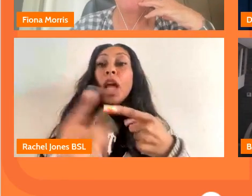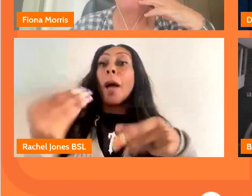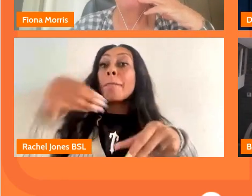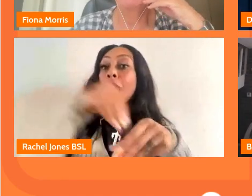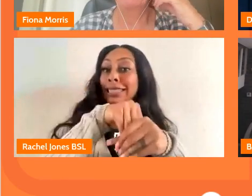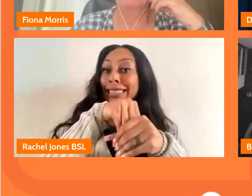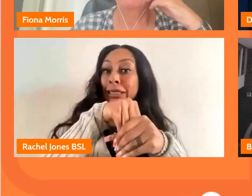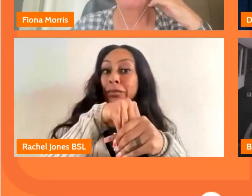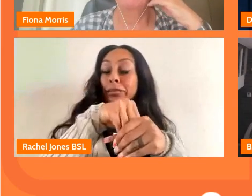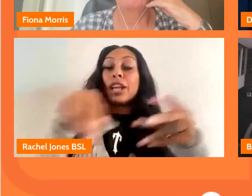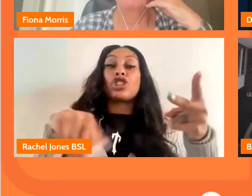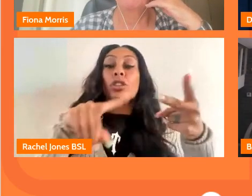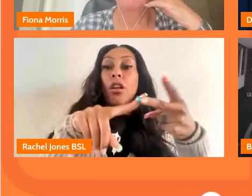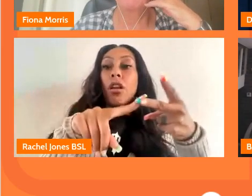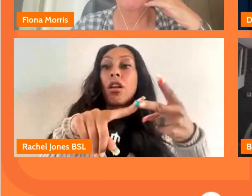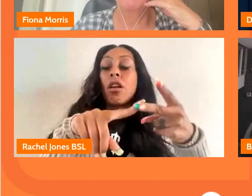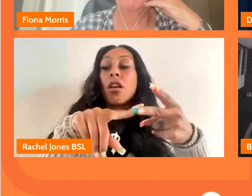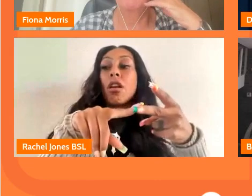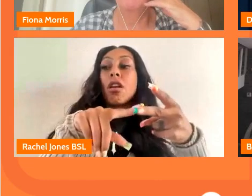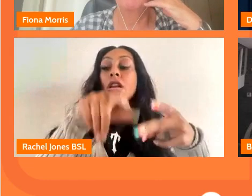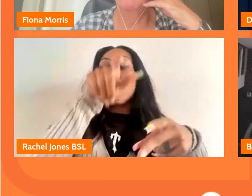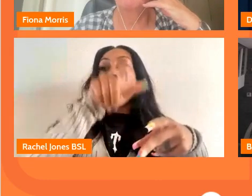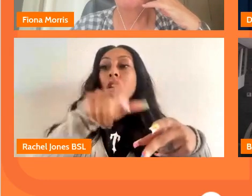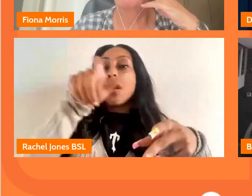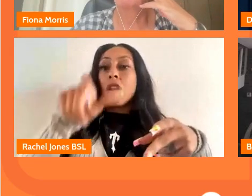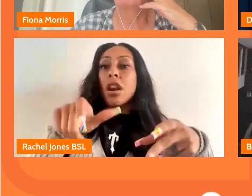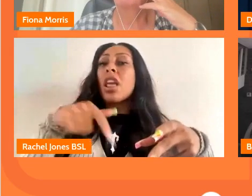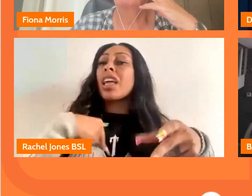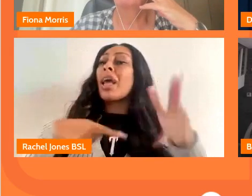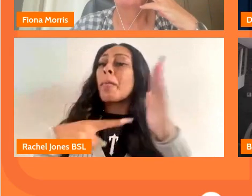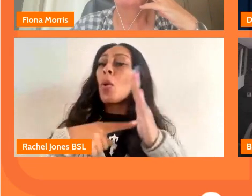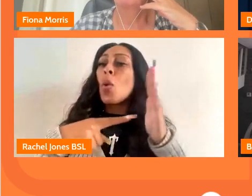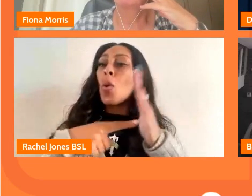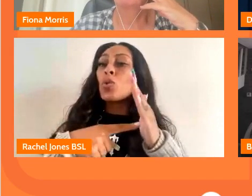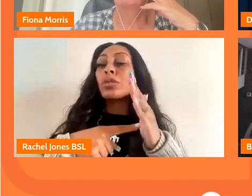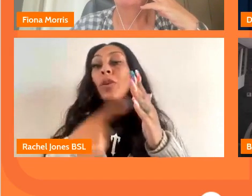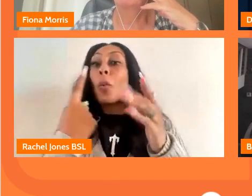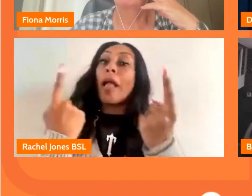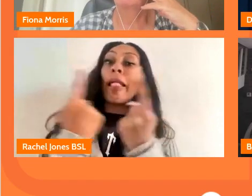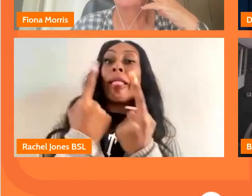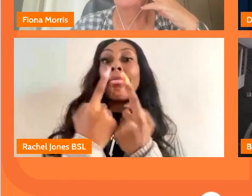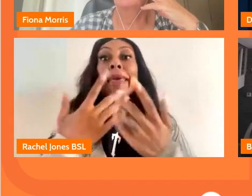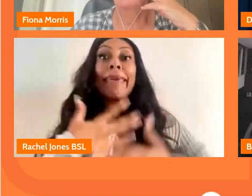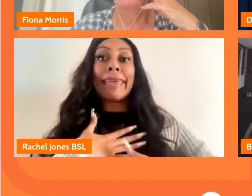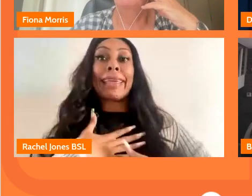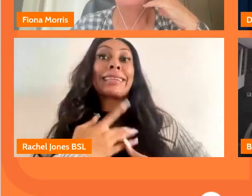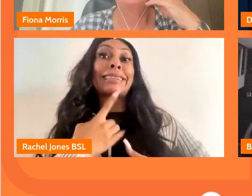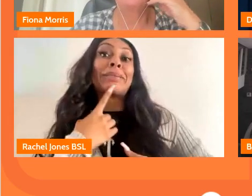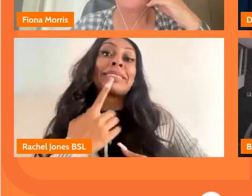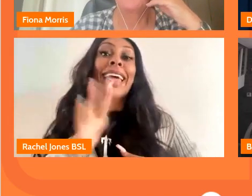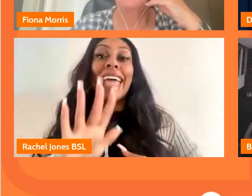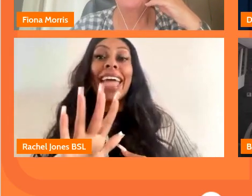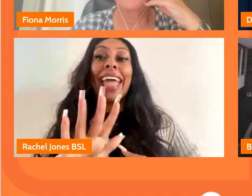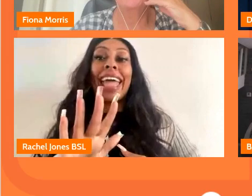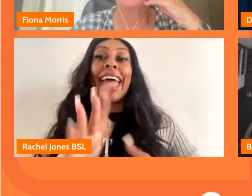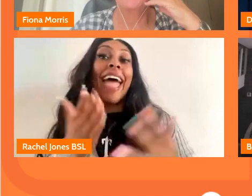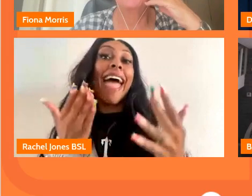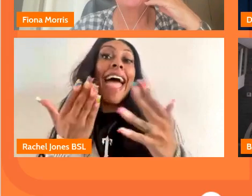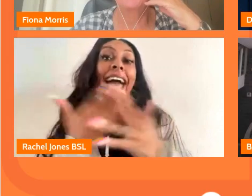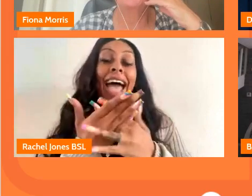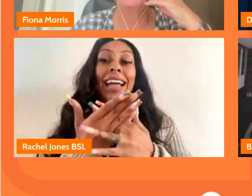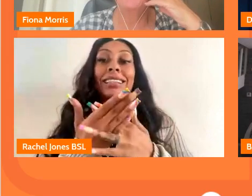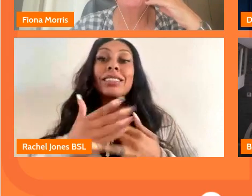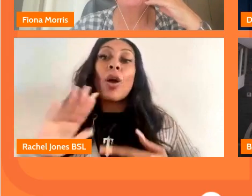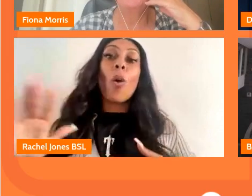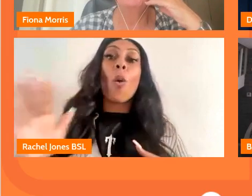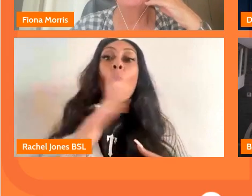because for us it's really important um you know one of our things we all have our little things that we say don't we you know is access all arts arts